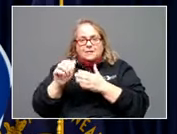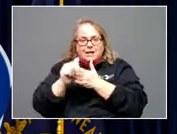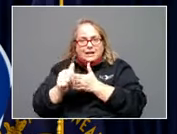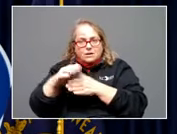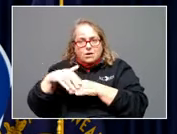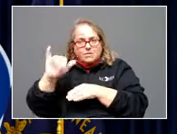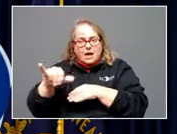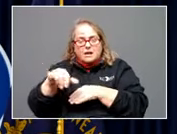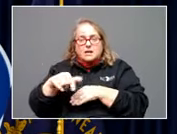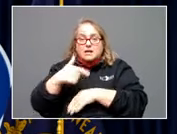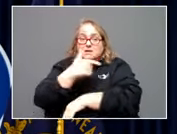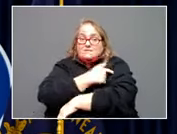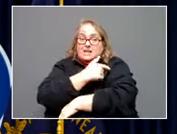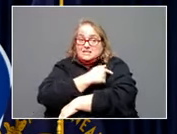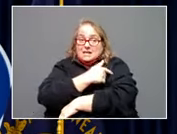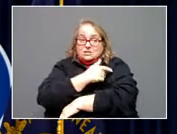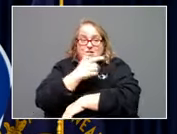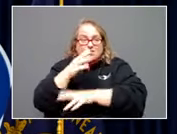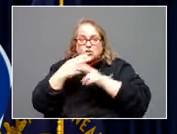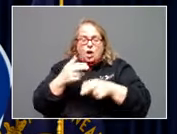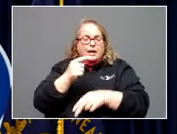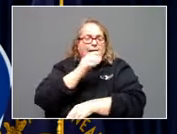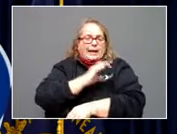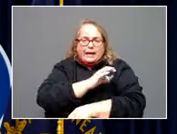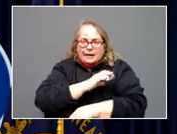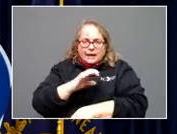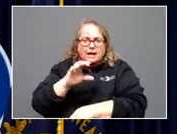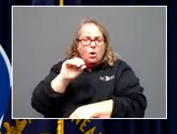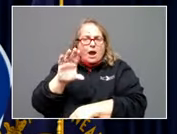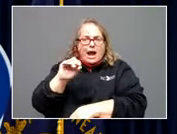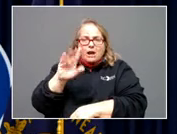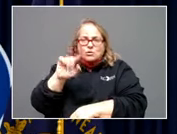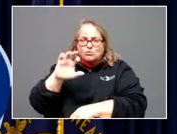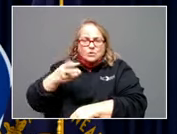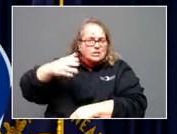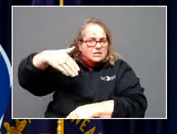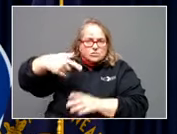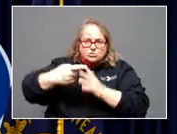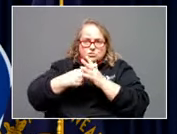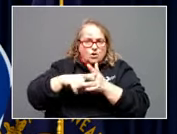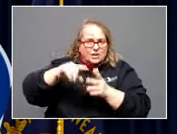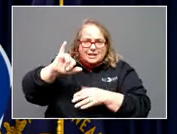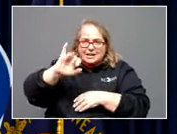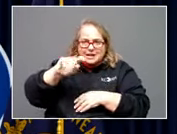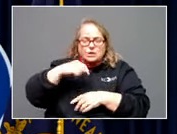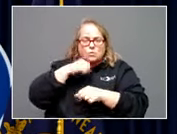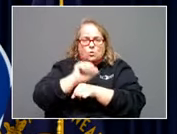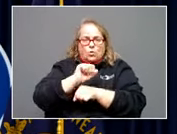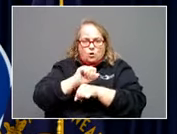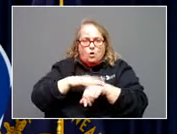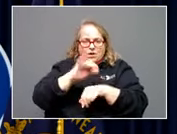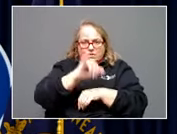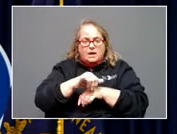The vaccination, let's call it a clinic or outreach efforts, that hasn't started yet. We are working on